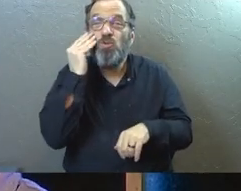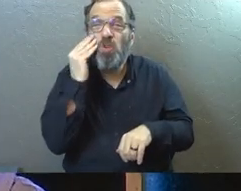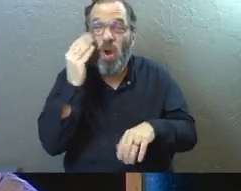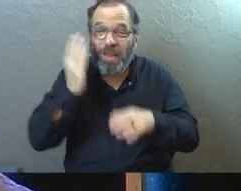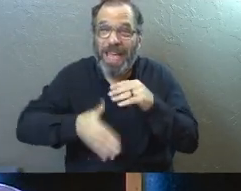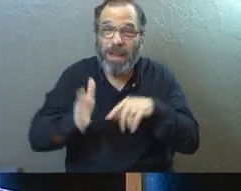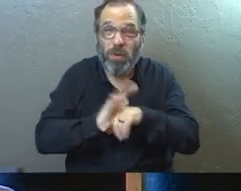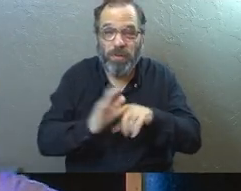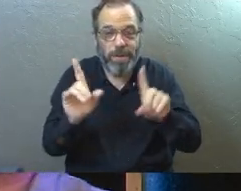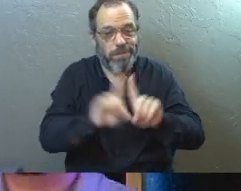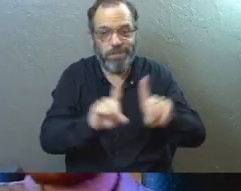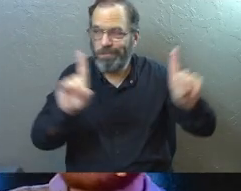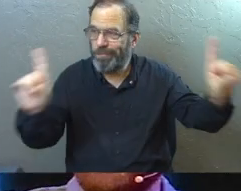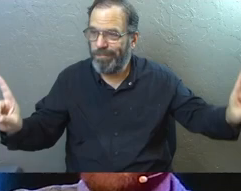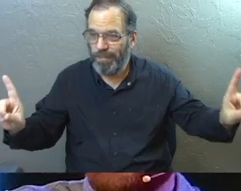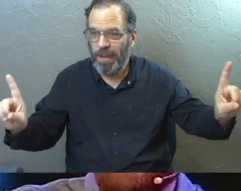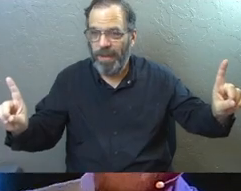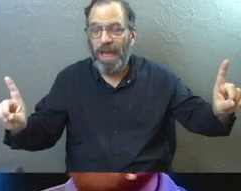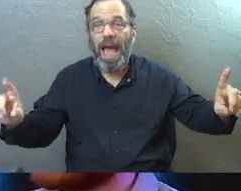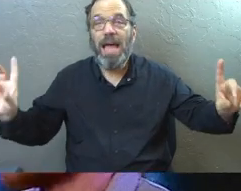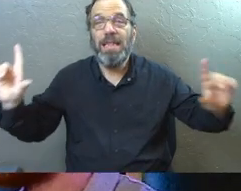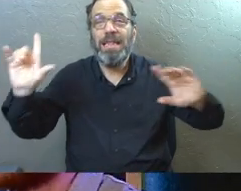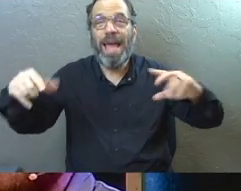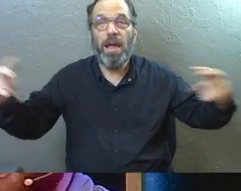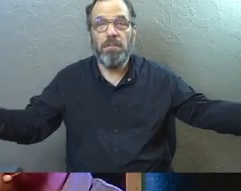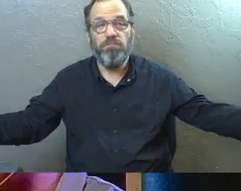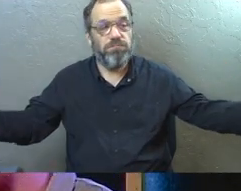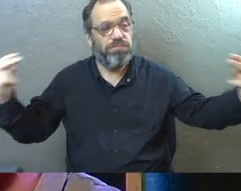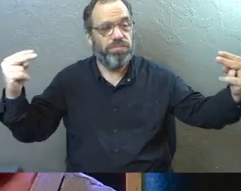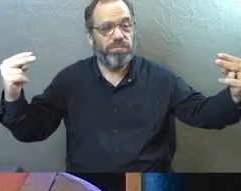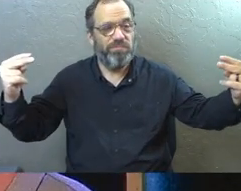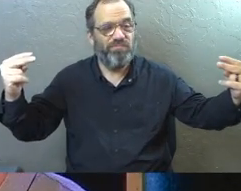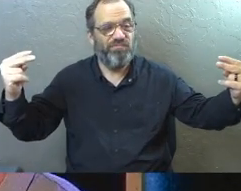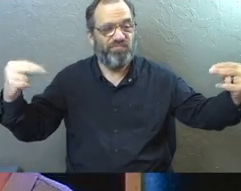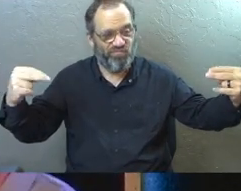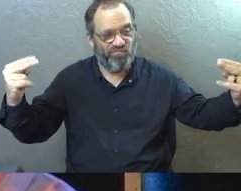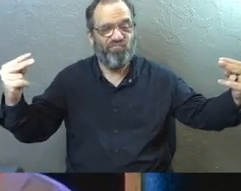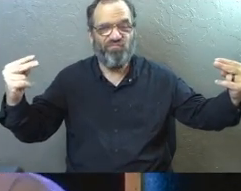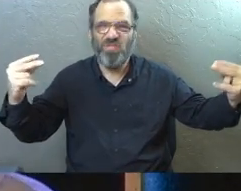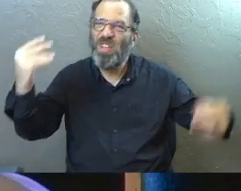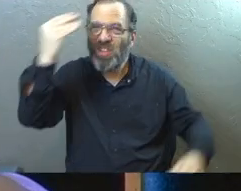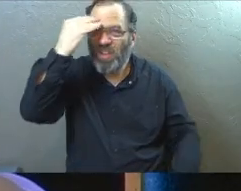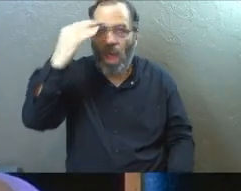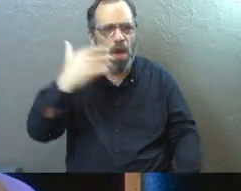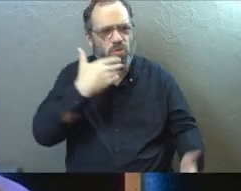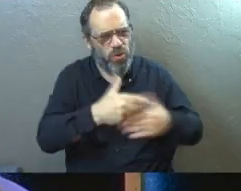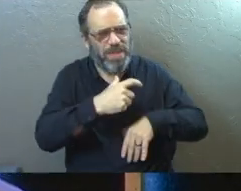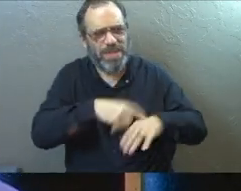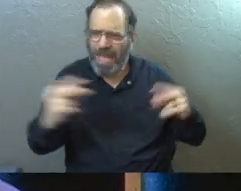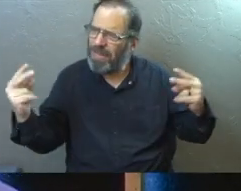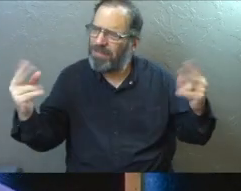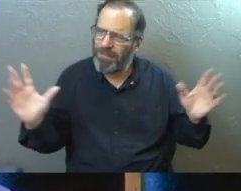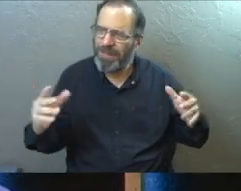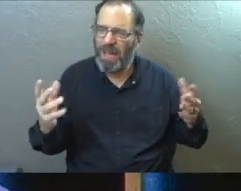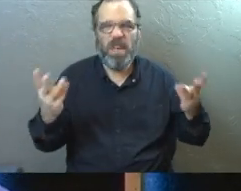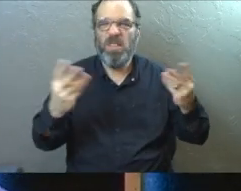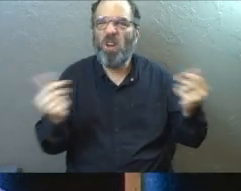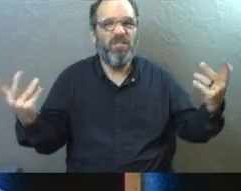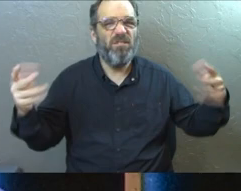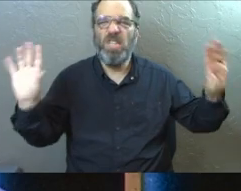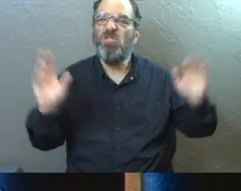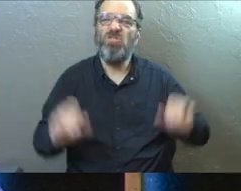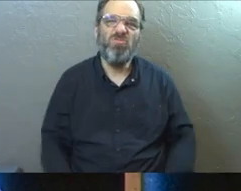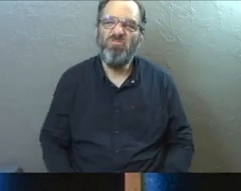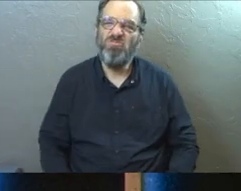they're not together anymore and they see each other across this room and they kind of give this nod like, you know, like, man, we had such a good thing, but it's gone, you know.